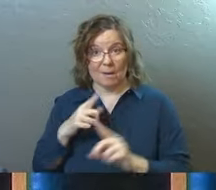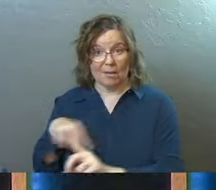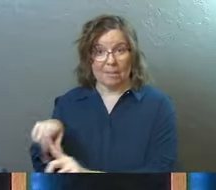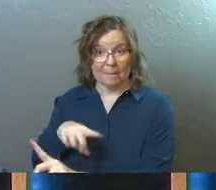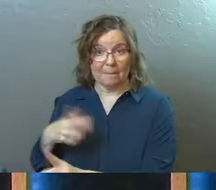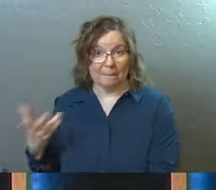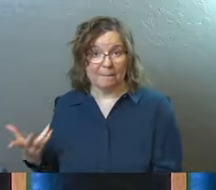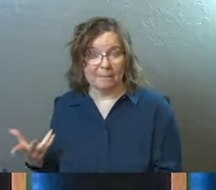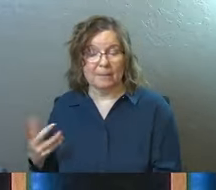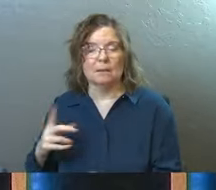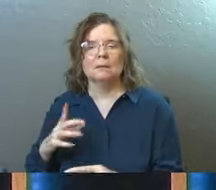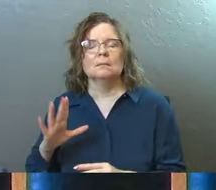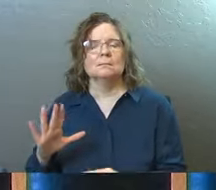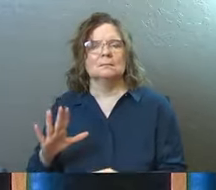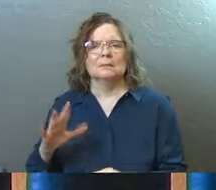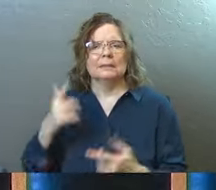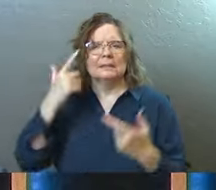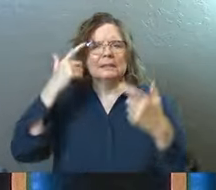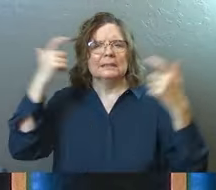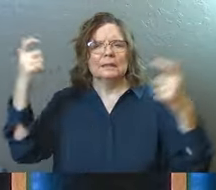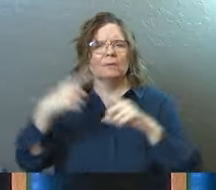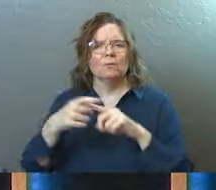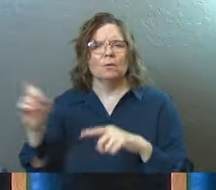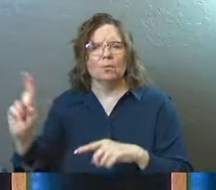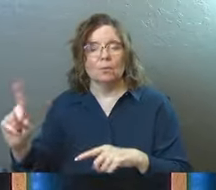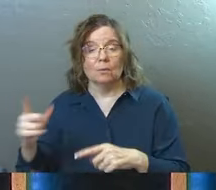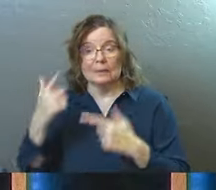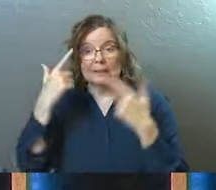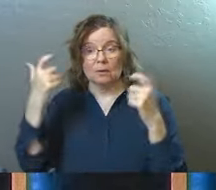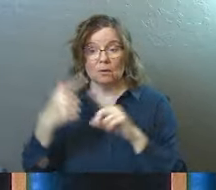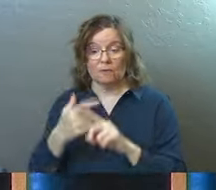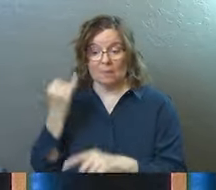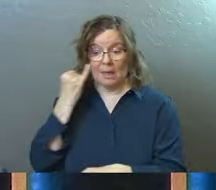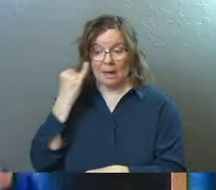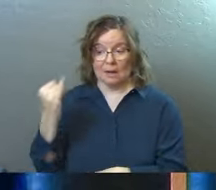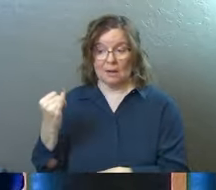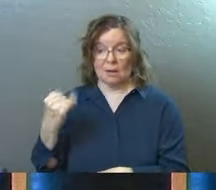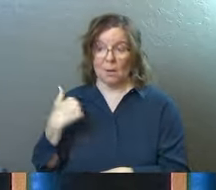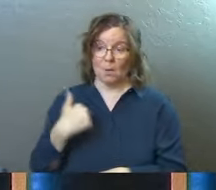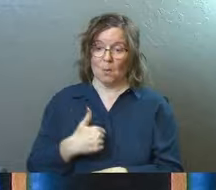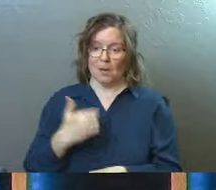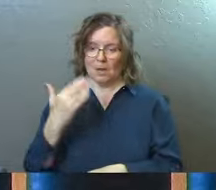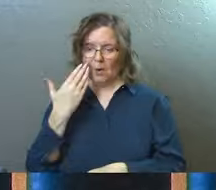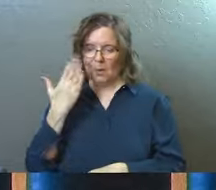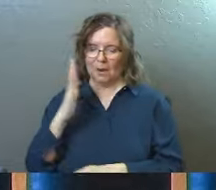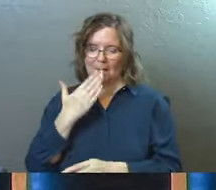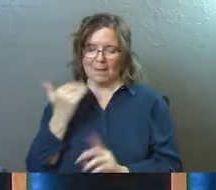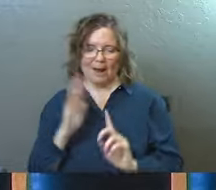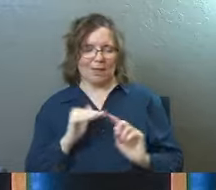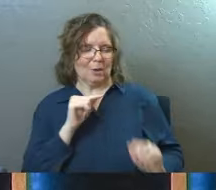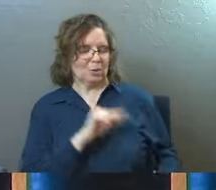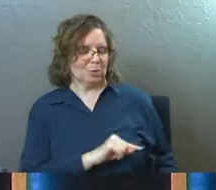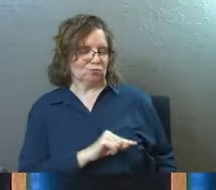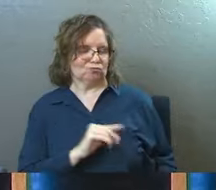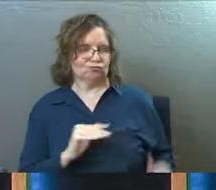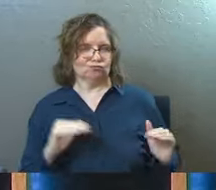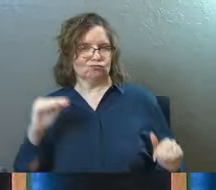them. But where did their ego come from? Their ego all came from the idea that we know God better than you.